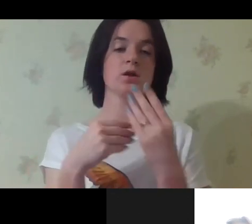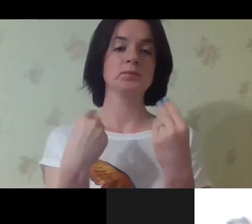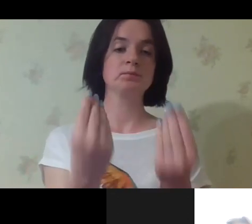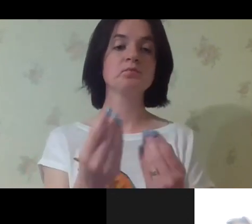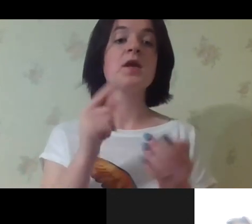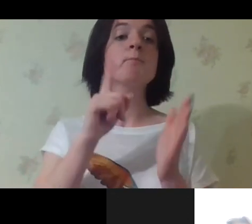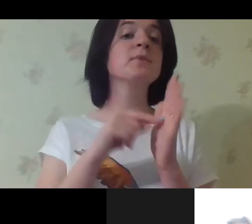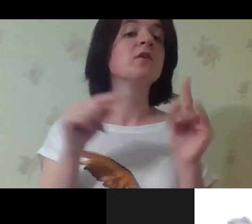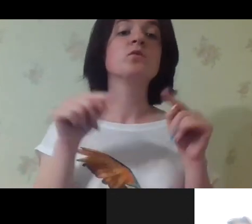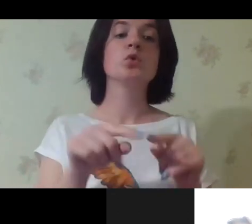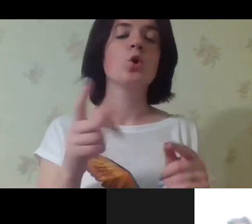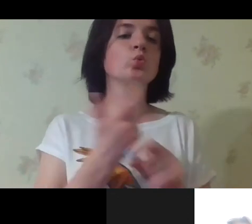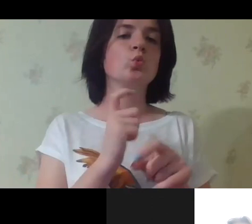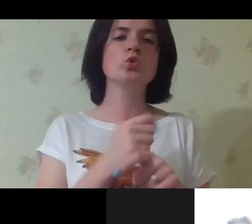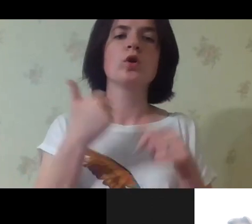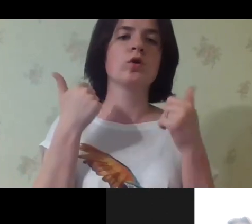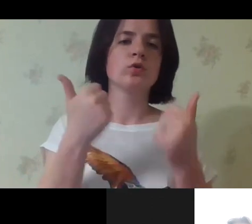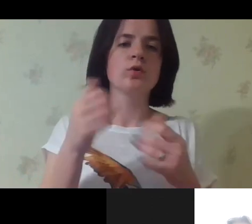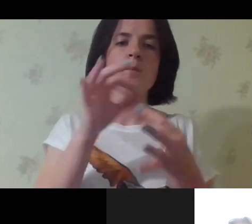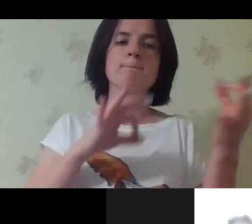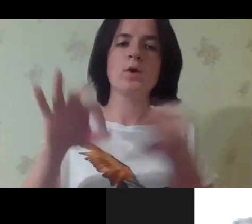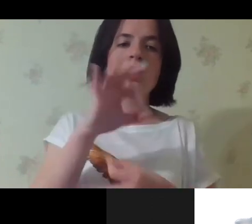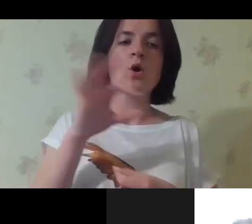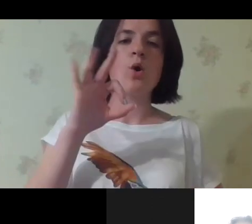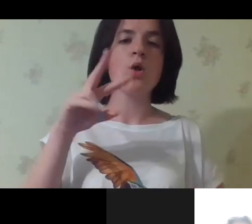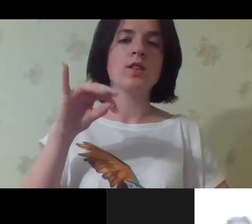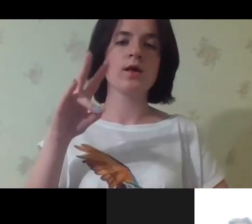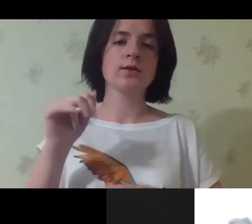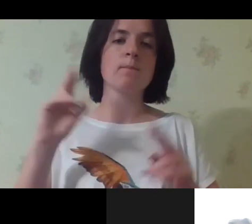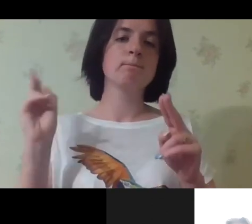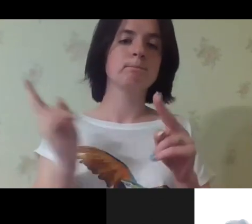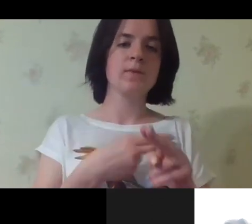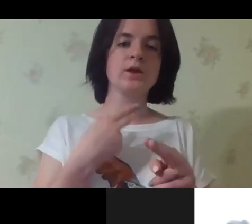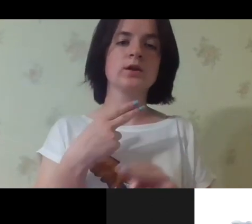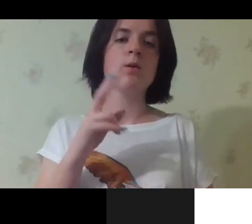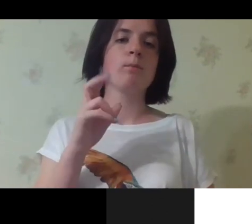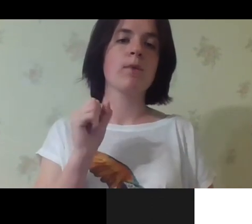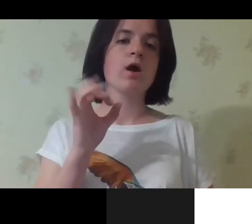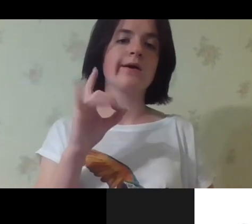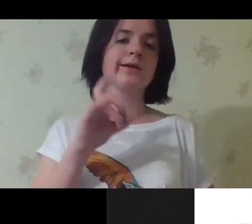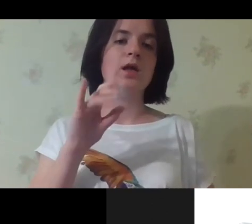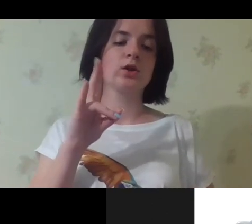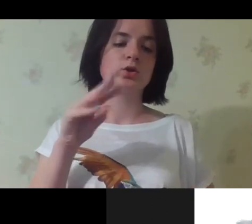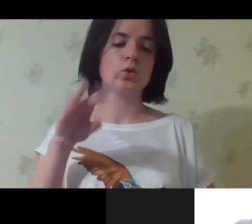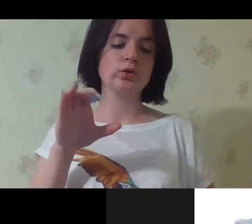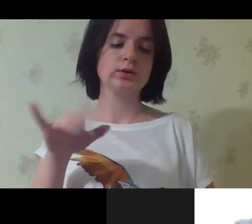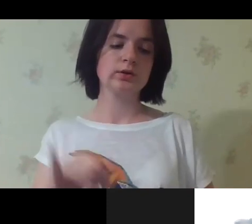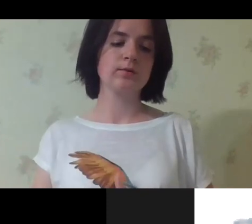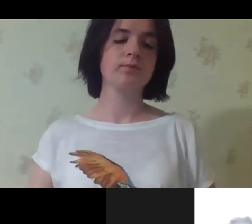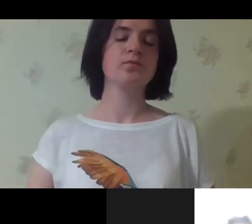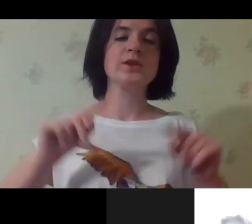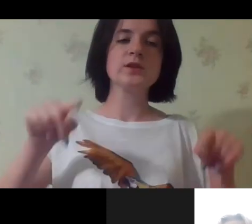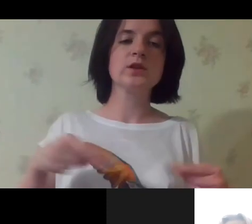our needs to the government and to the society. There is this great project supported by